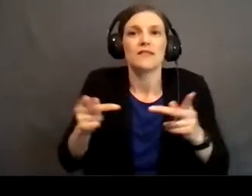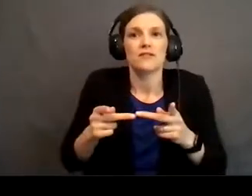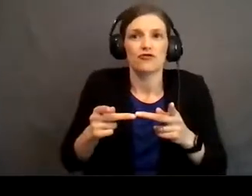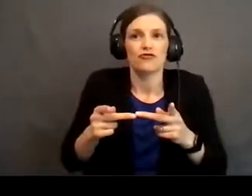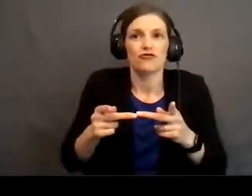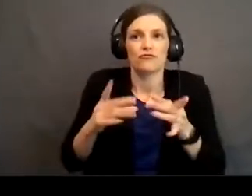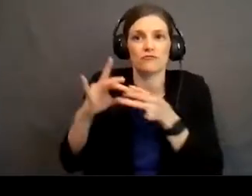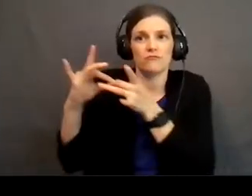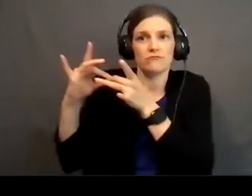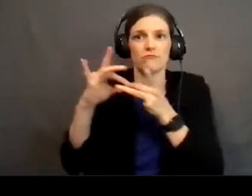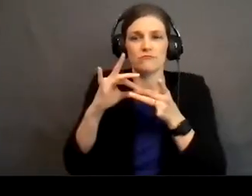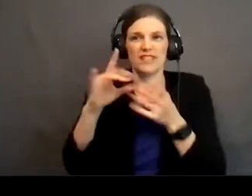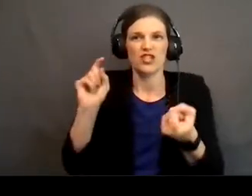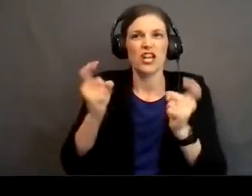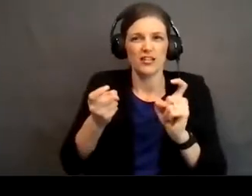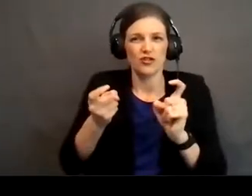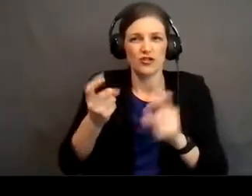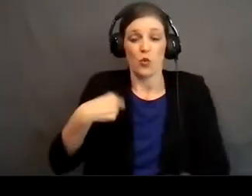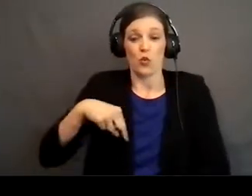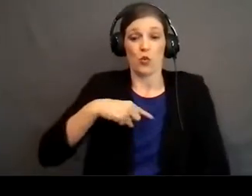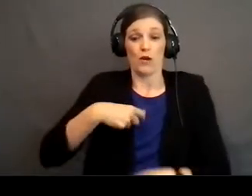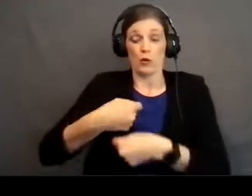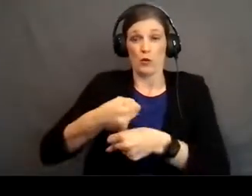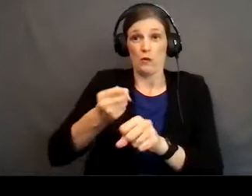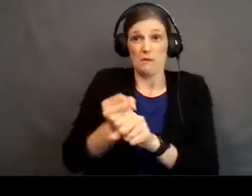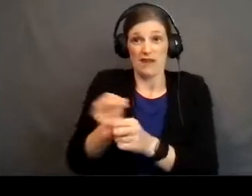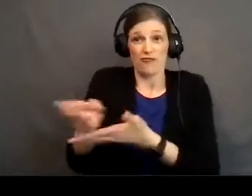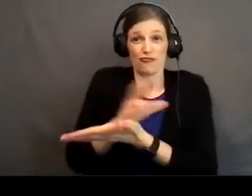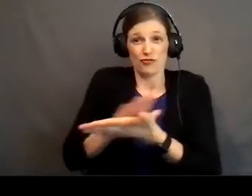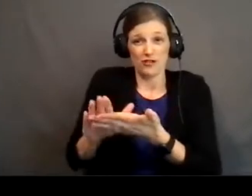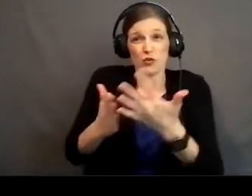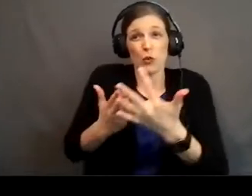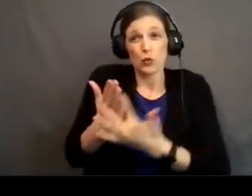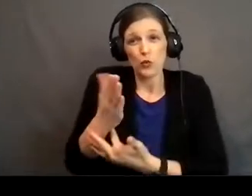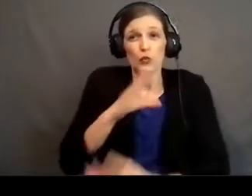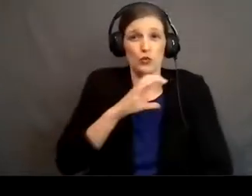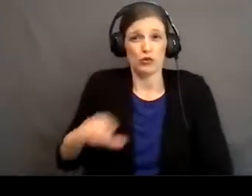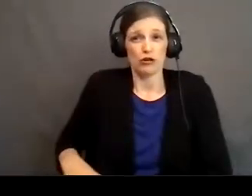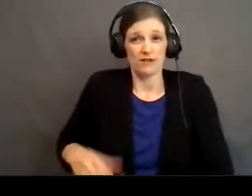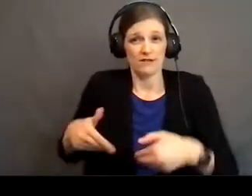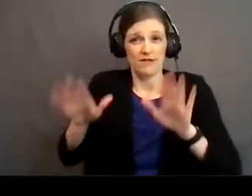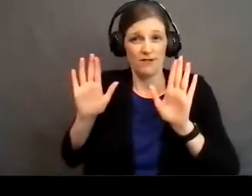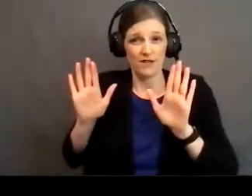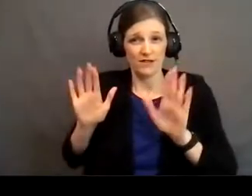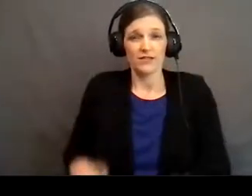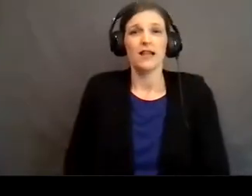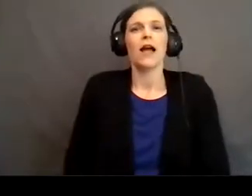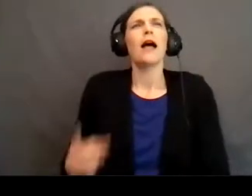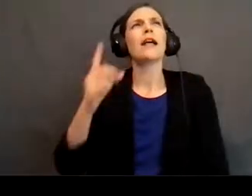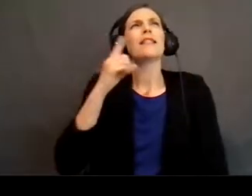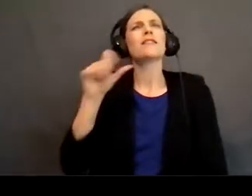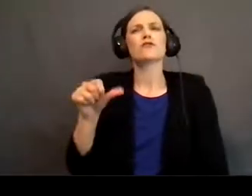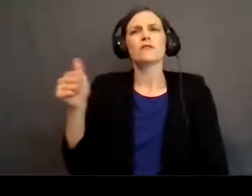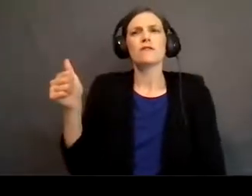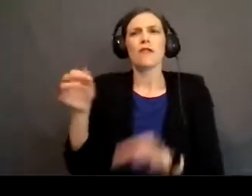that has changed. We were made righteous through Christ's sacrifice. I think there's another